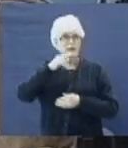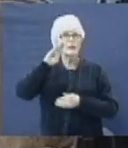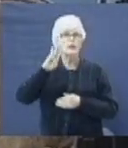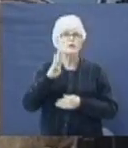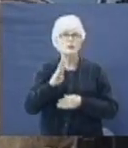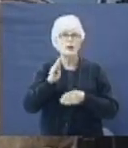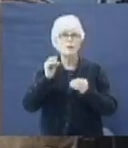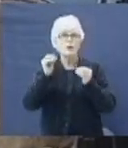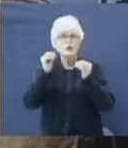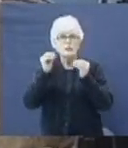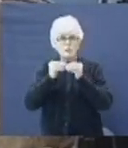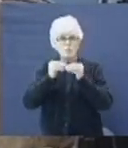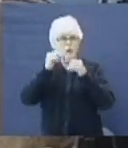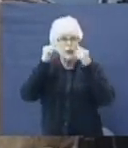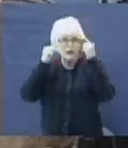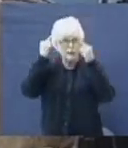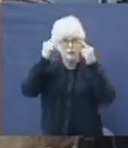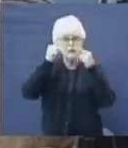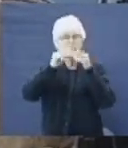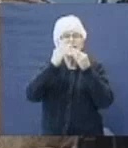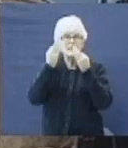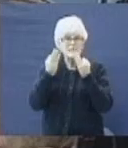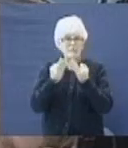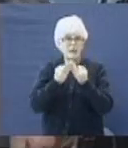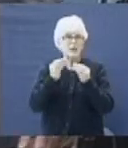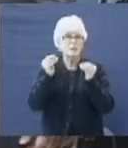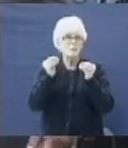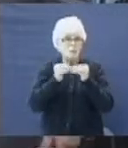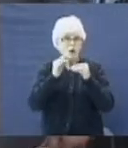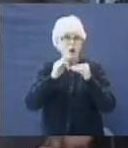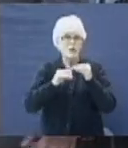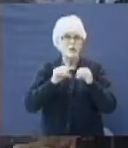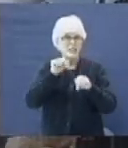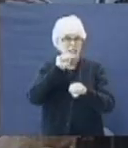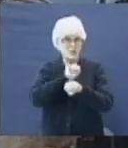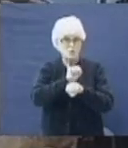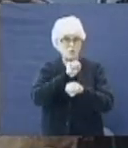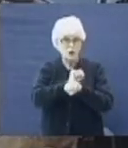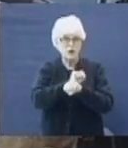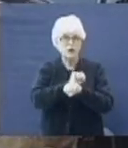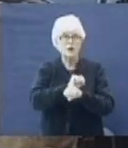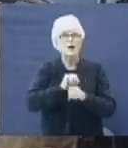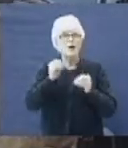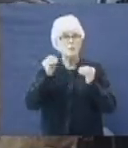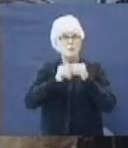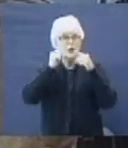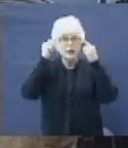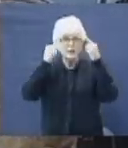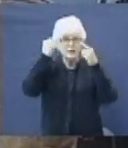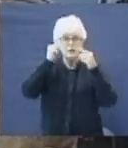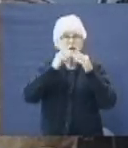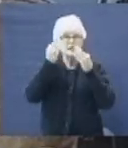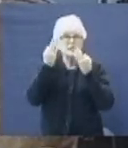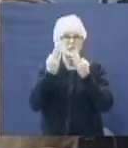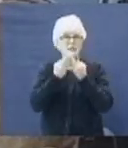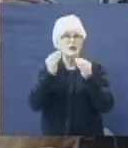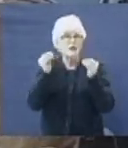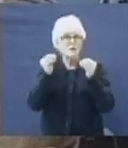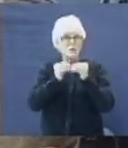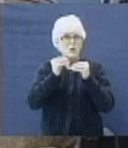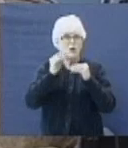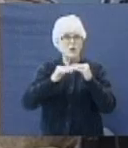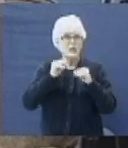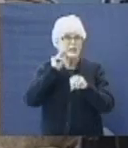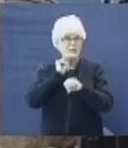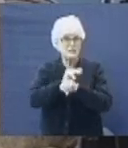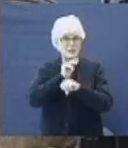was more concerned about his family than he was his career. He was more concerned about his family than he was a